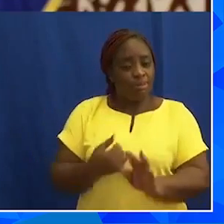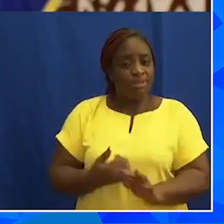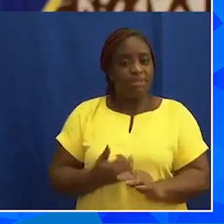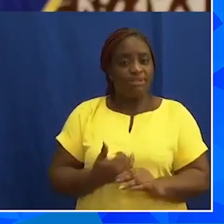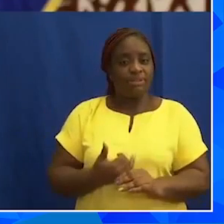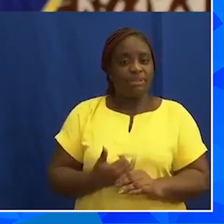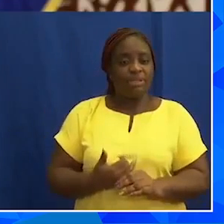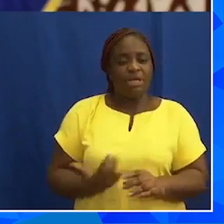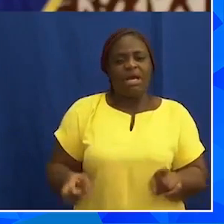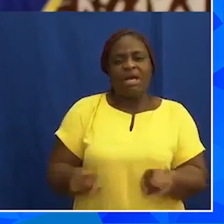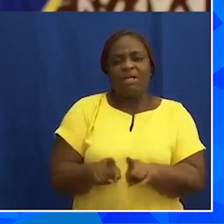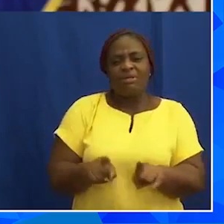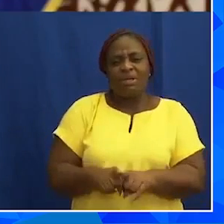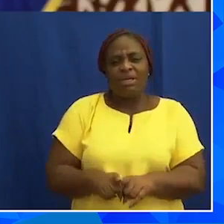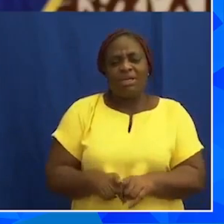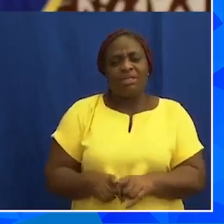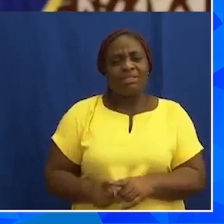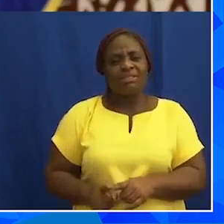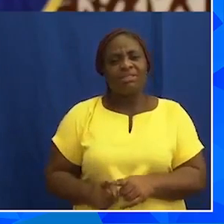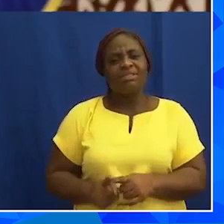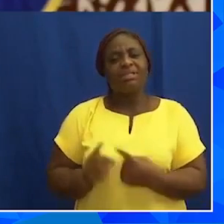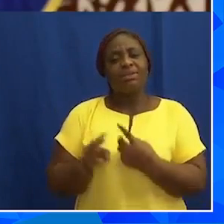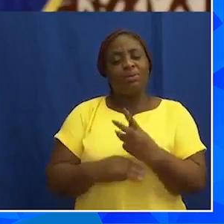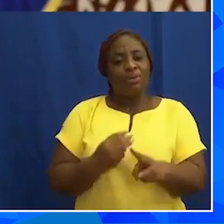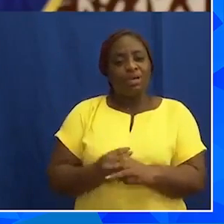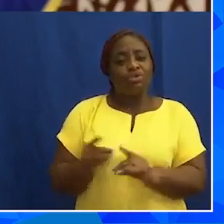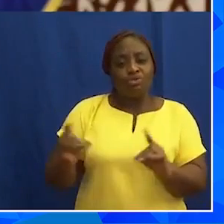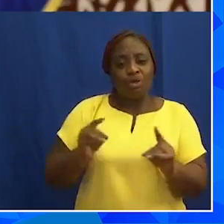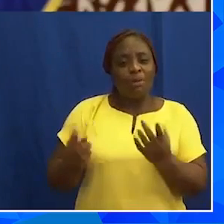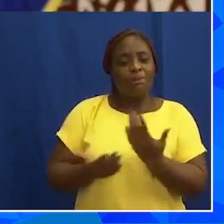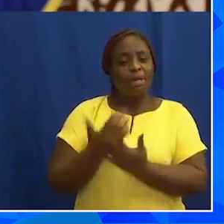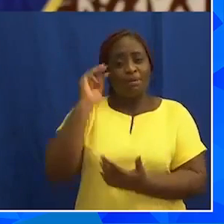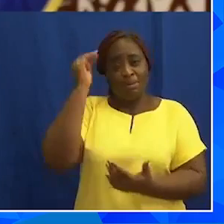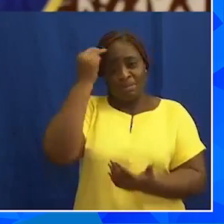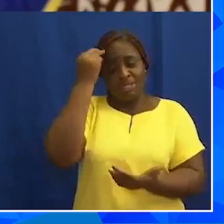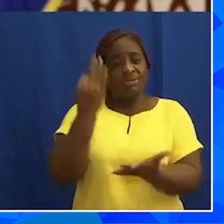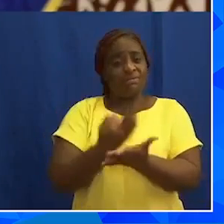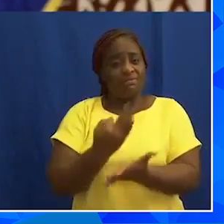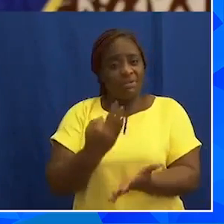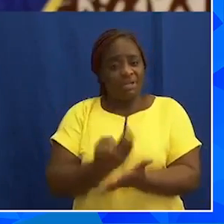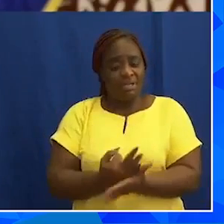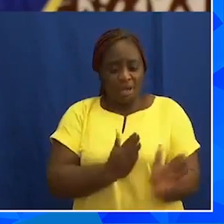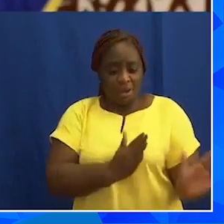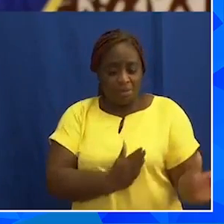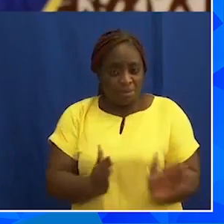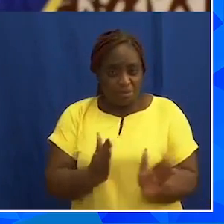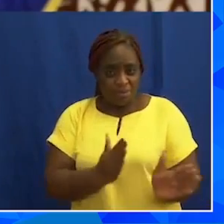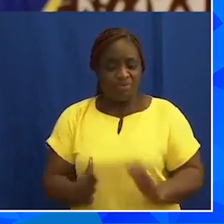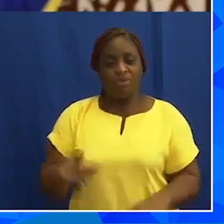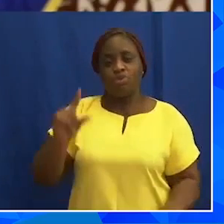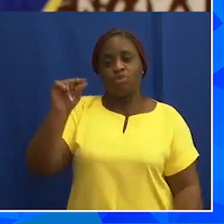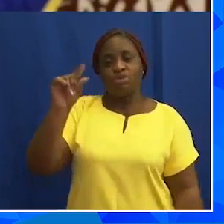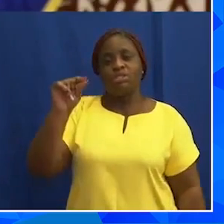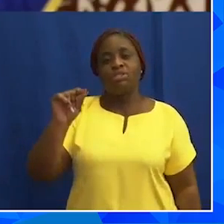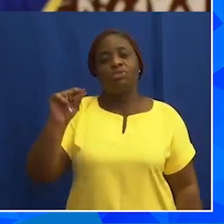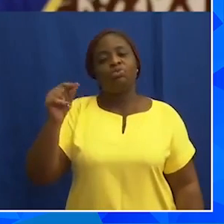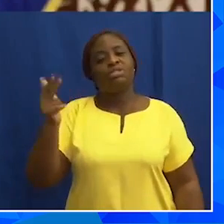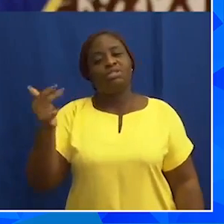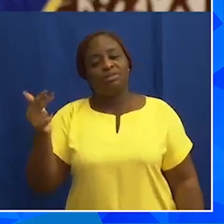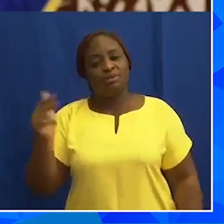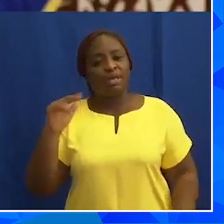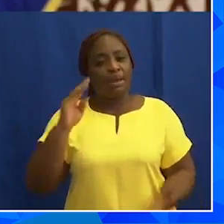as well as the work being done by the Ministry of Finance in preparation for the 2023 budget.